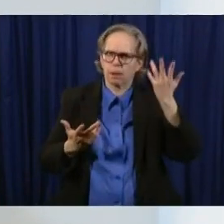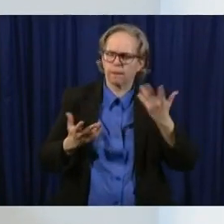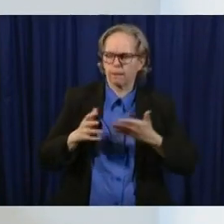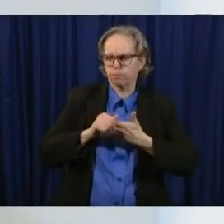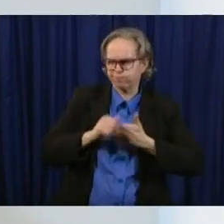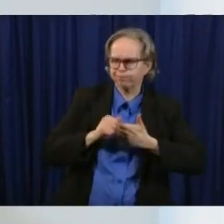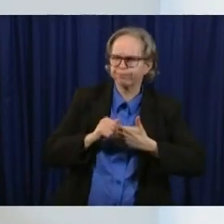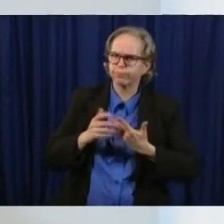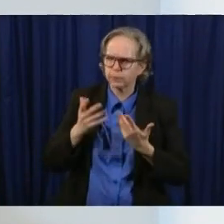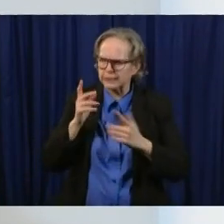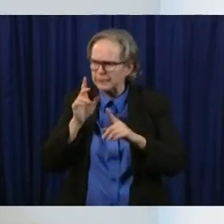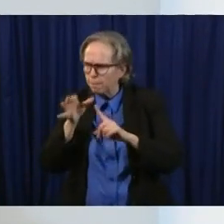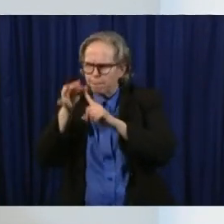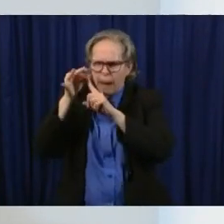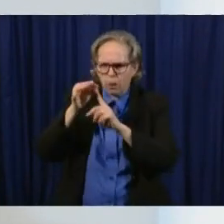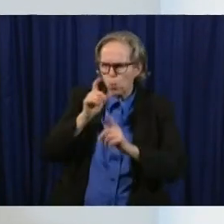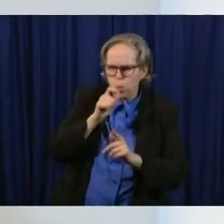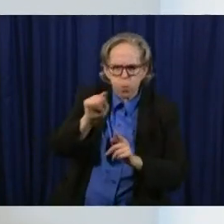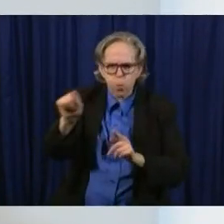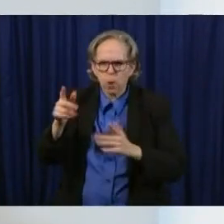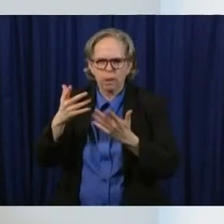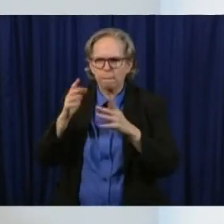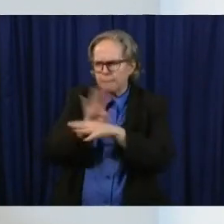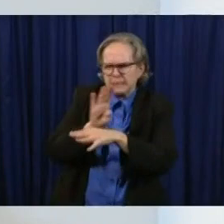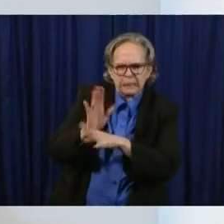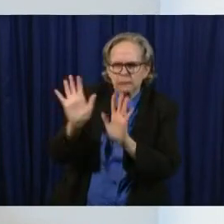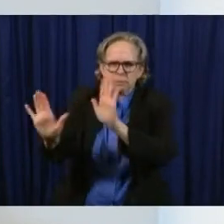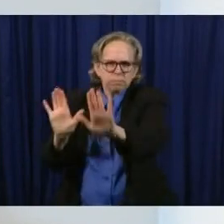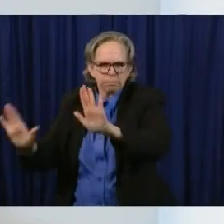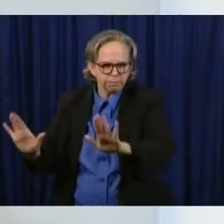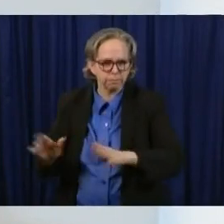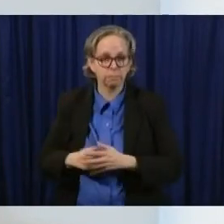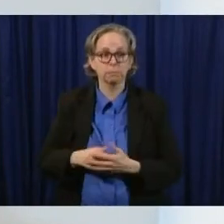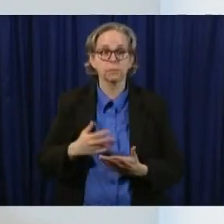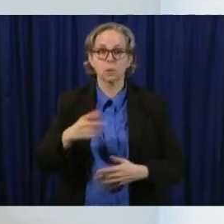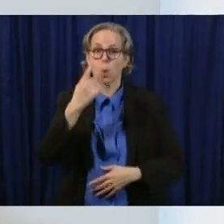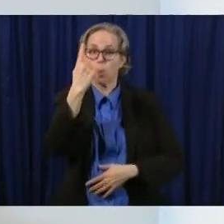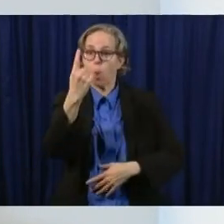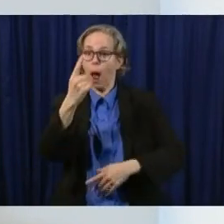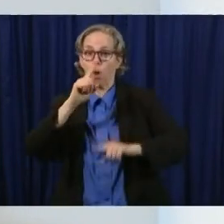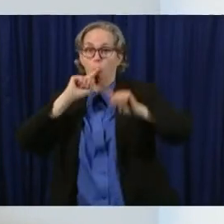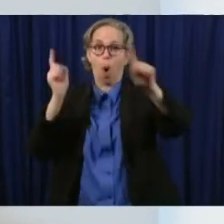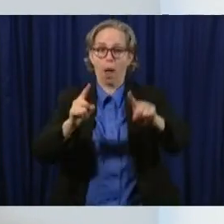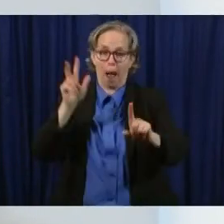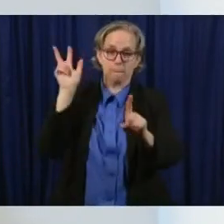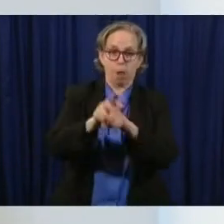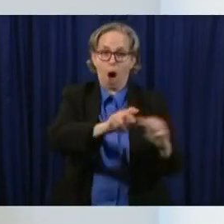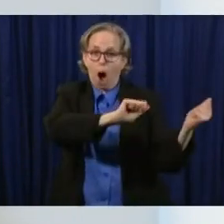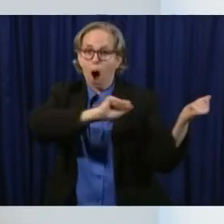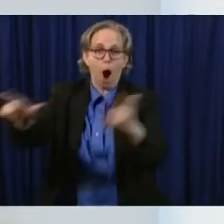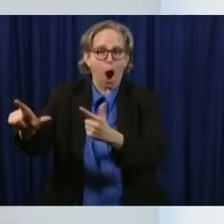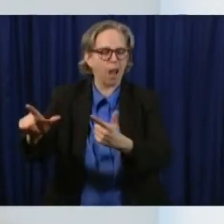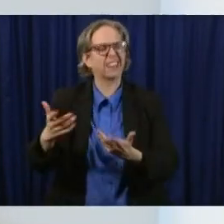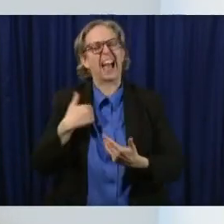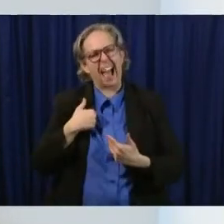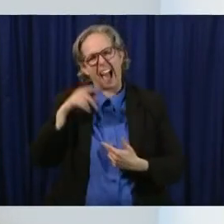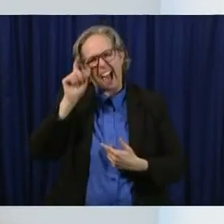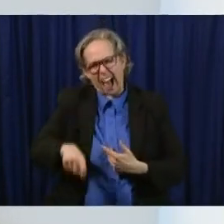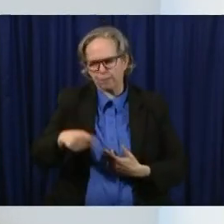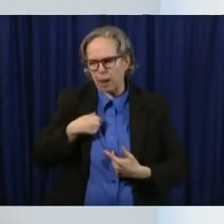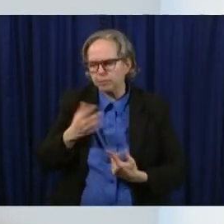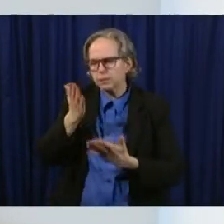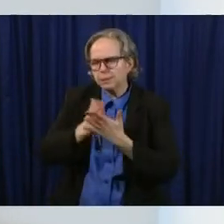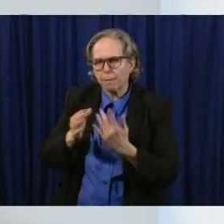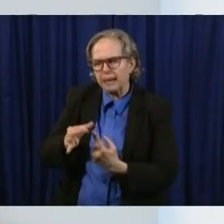for every circumstance in the mask wearing guidance ohioans when we came into this in the